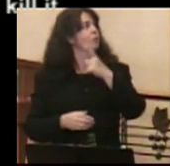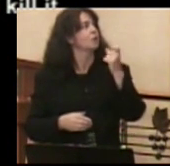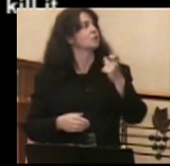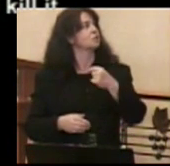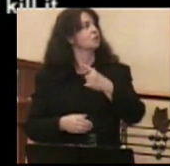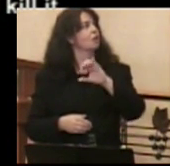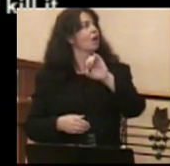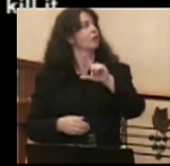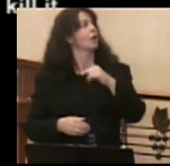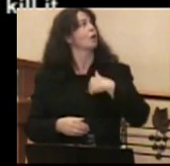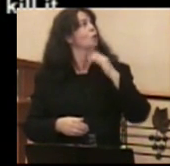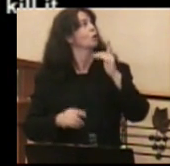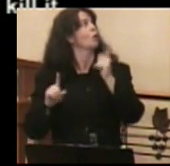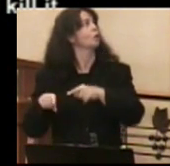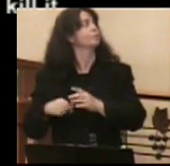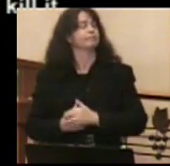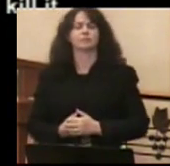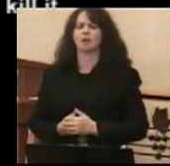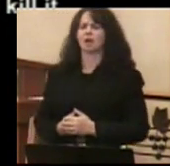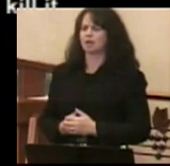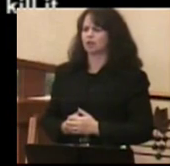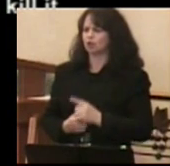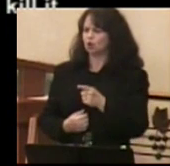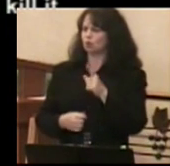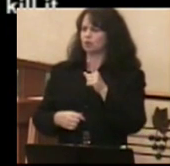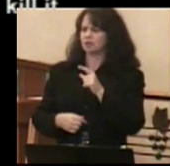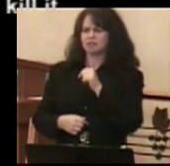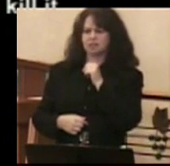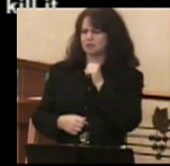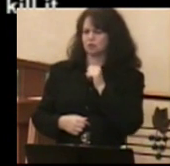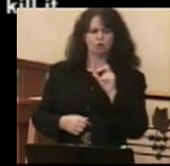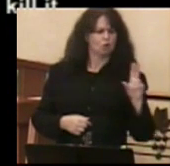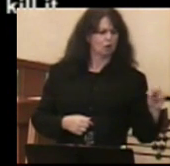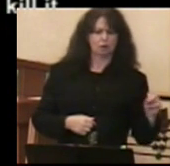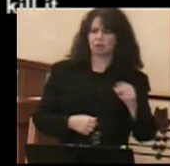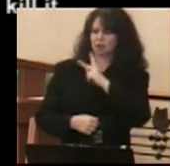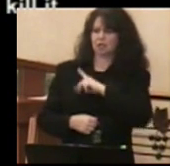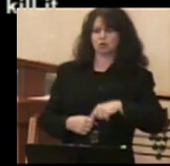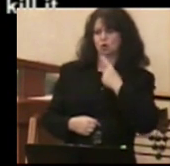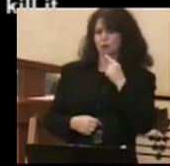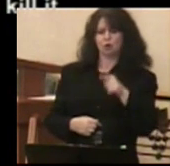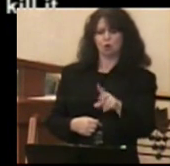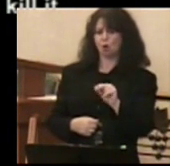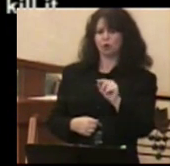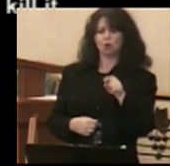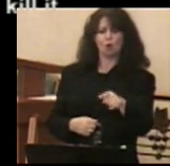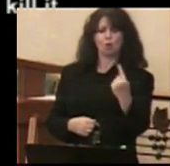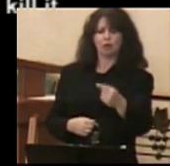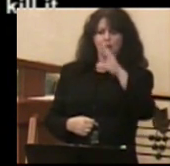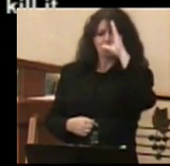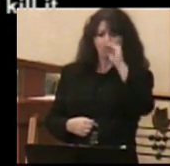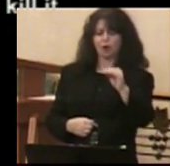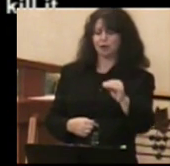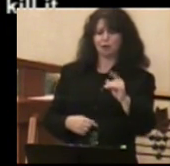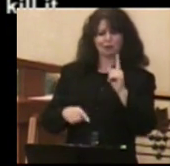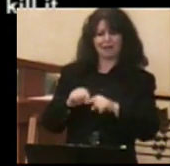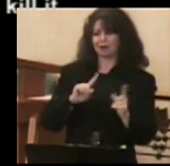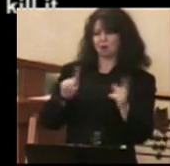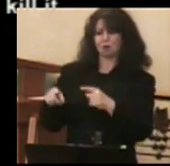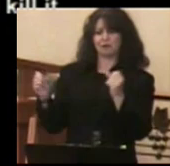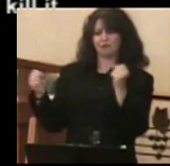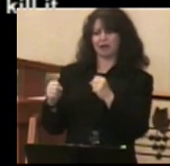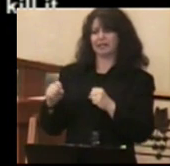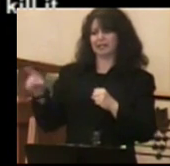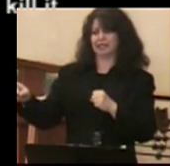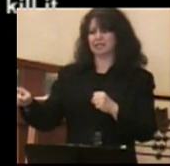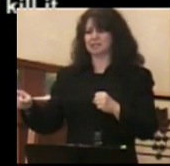Saul said to David, are not able to go against this Philistine to fight with him, for you are just a boy, and he has been a